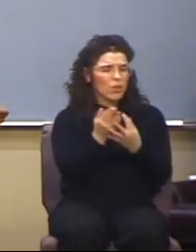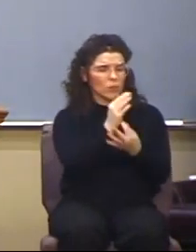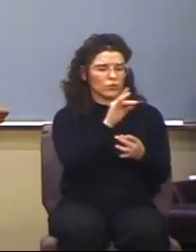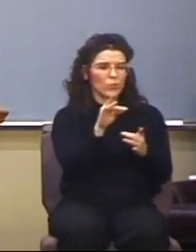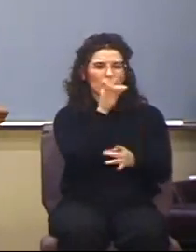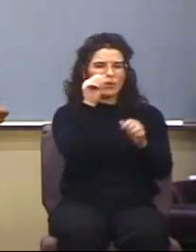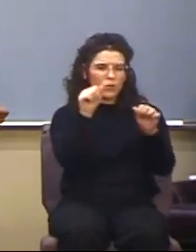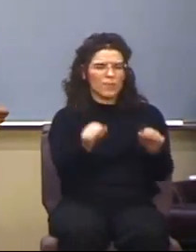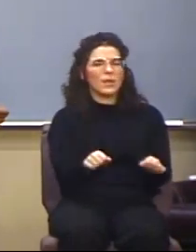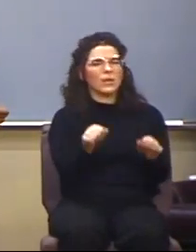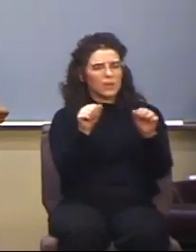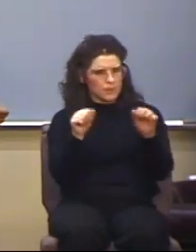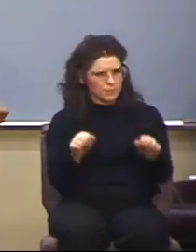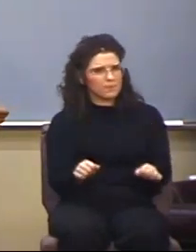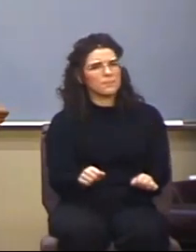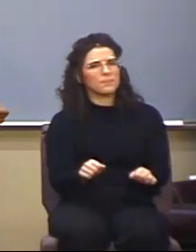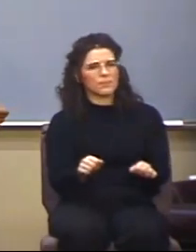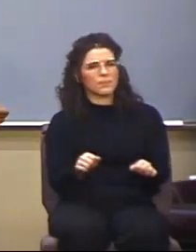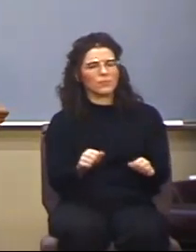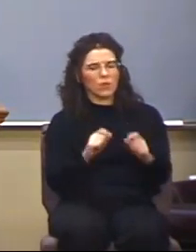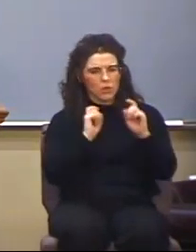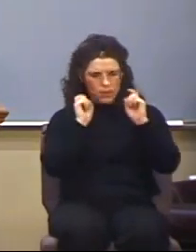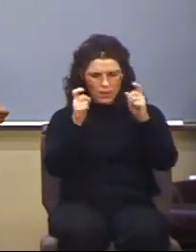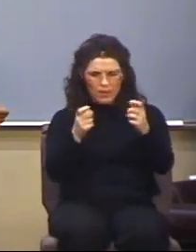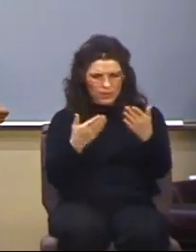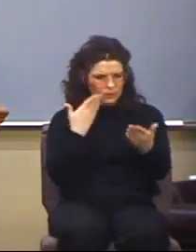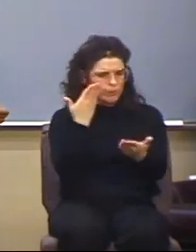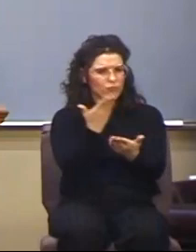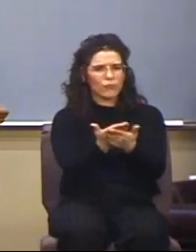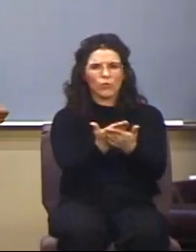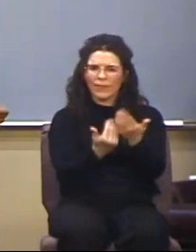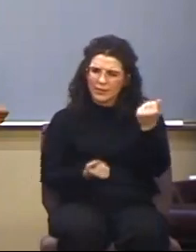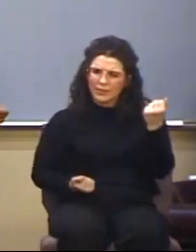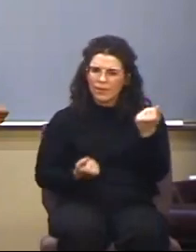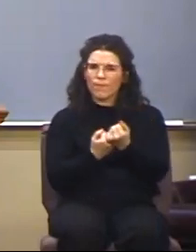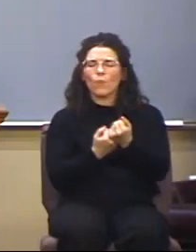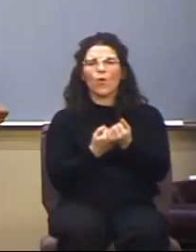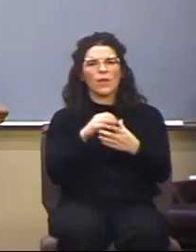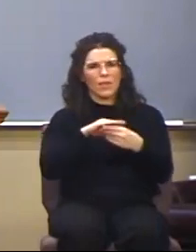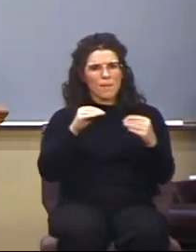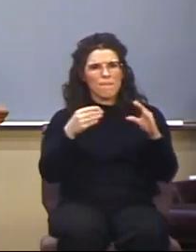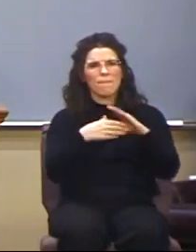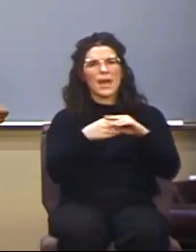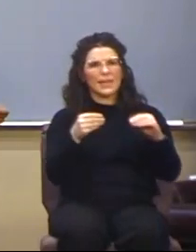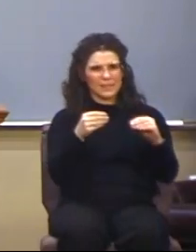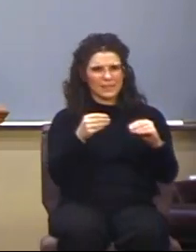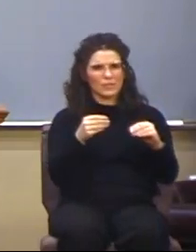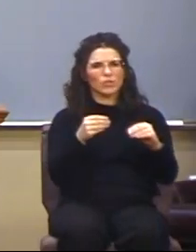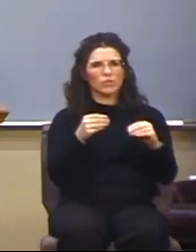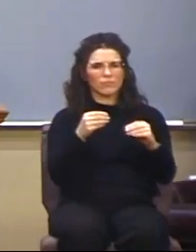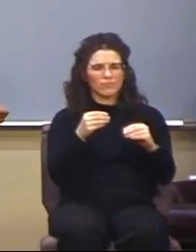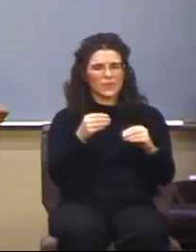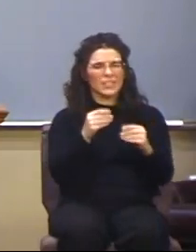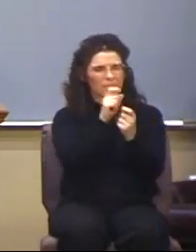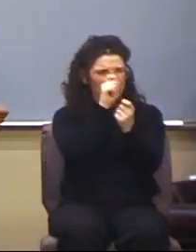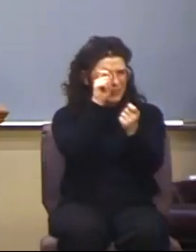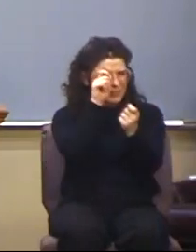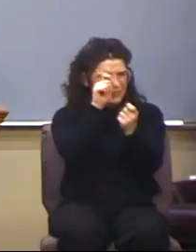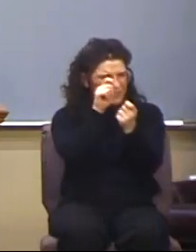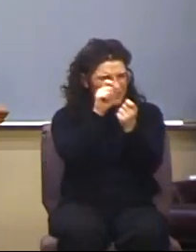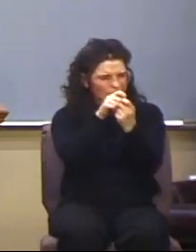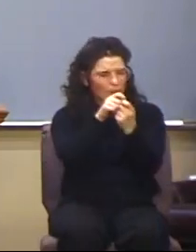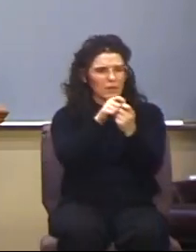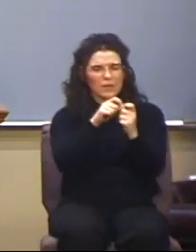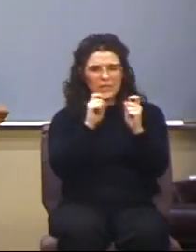gifts. The gifts confirm the message. Which, specifically, the gifts confirm the